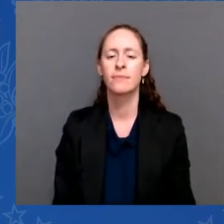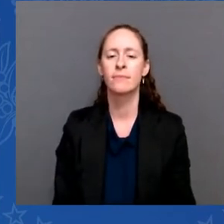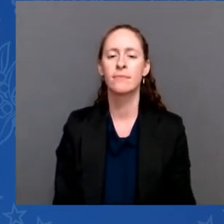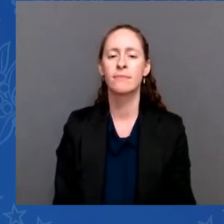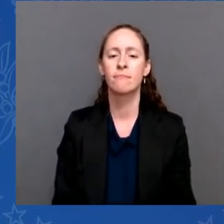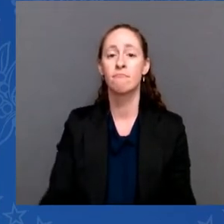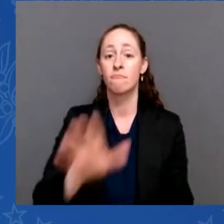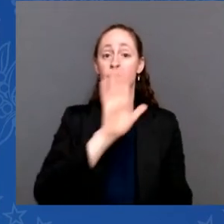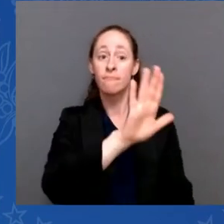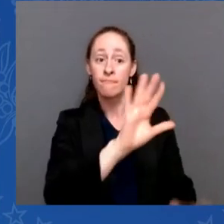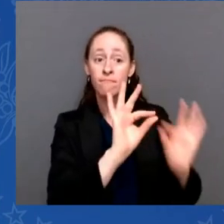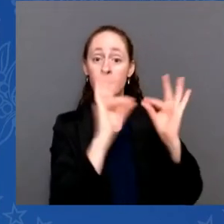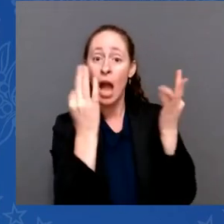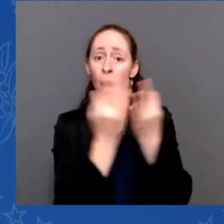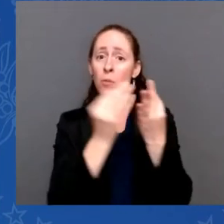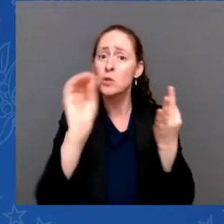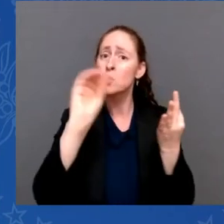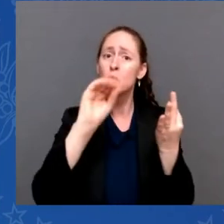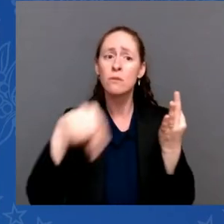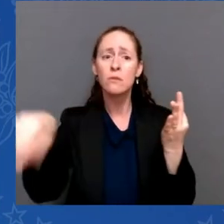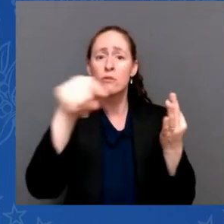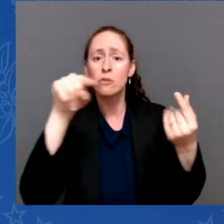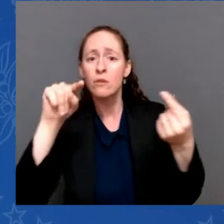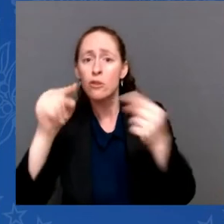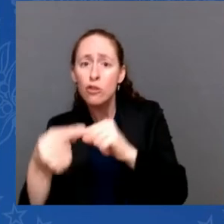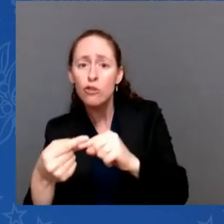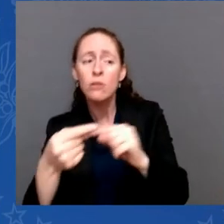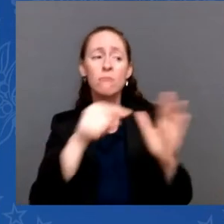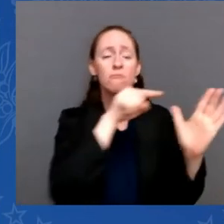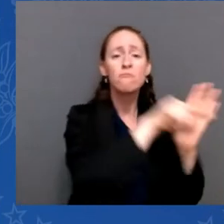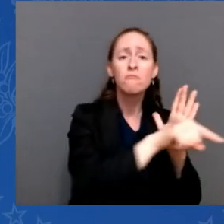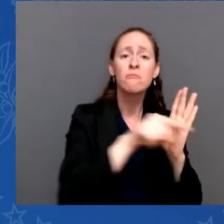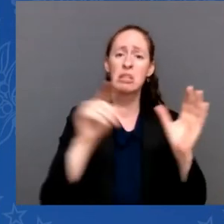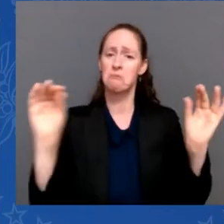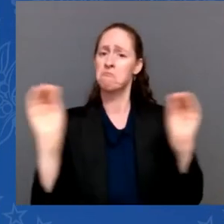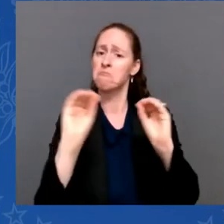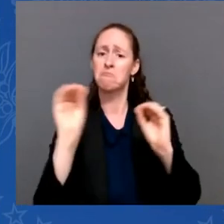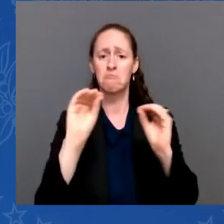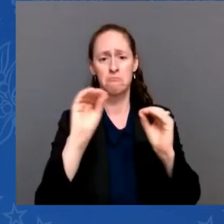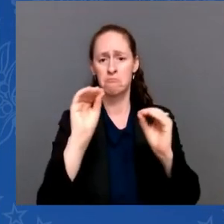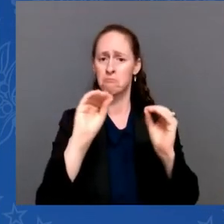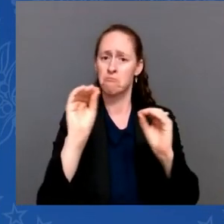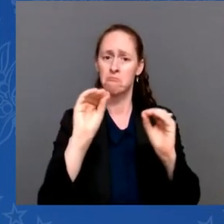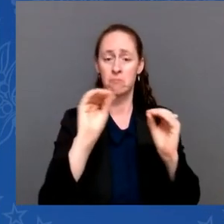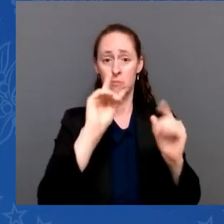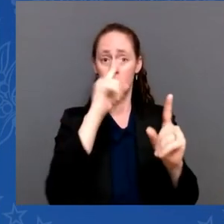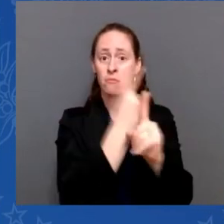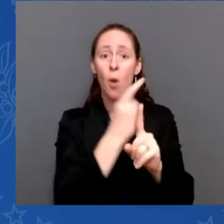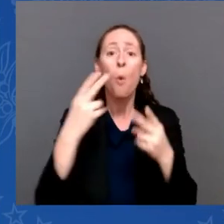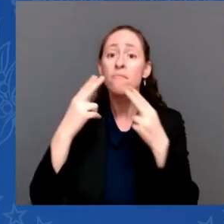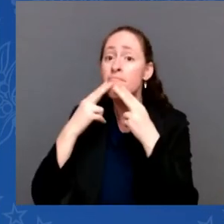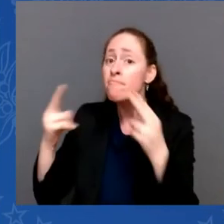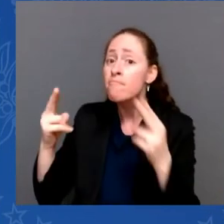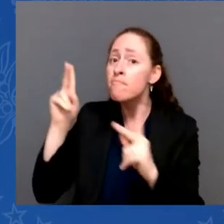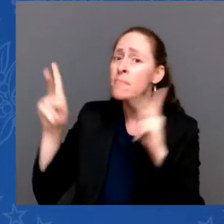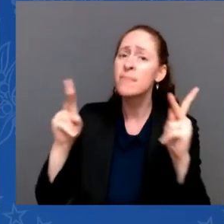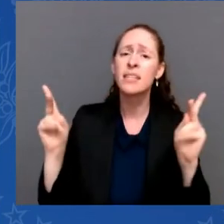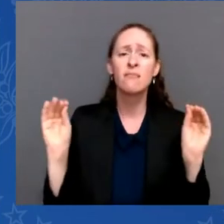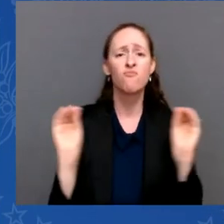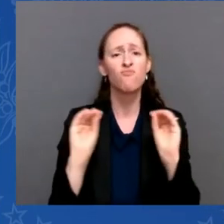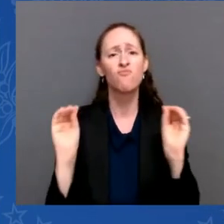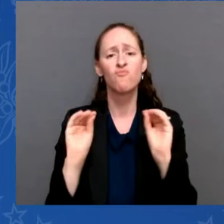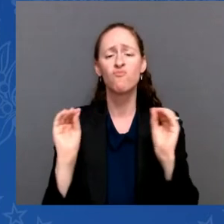casualties. I'm sharing this news with the American people now after confirming the mission's total success